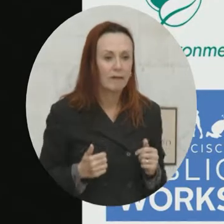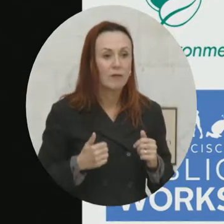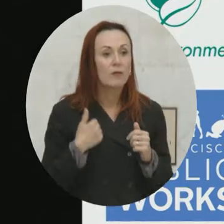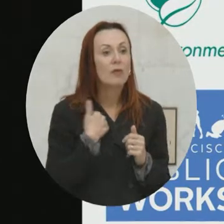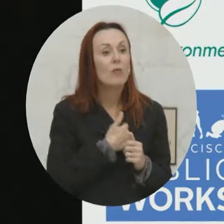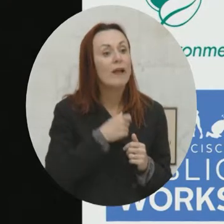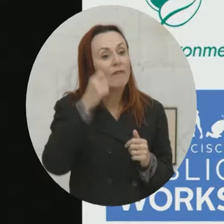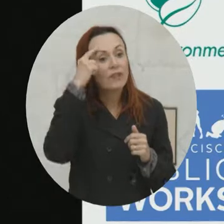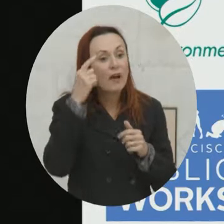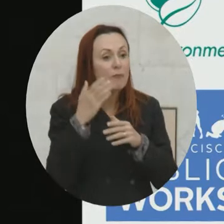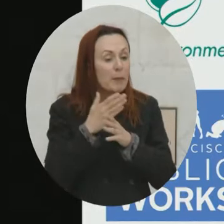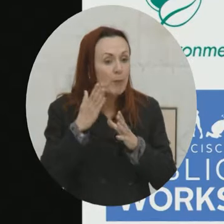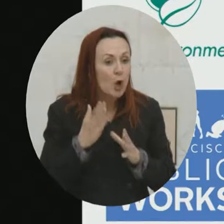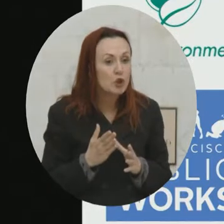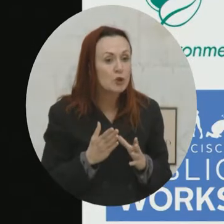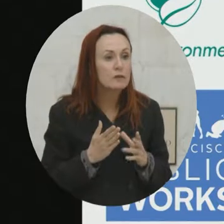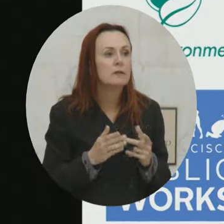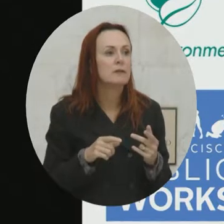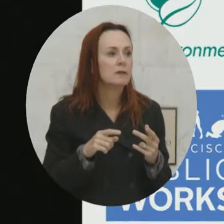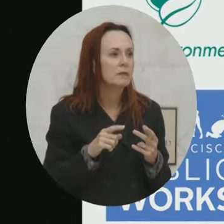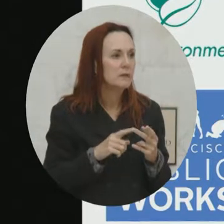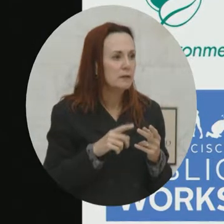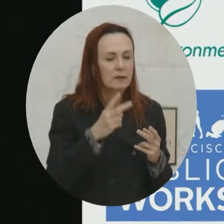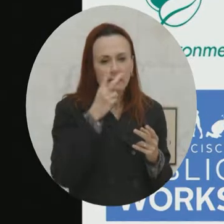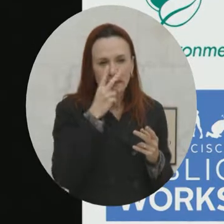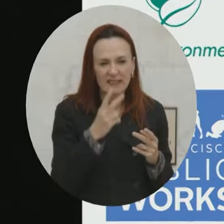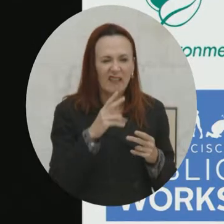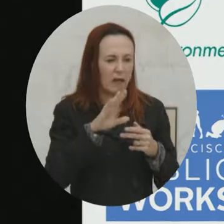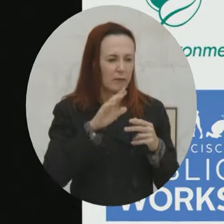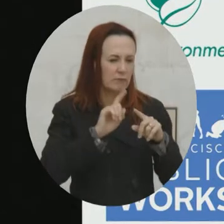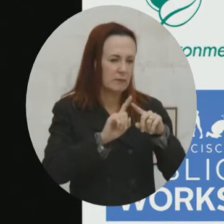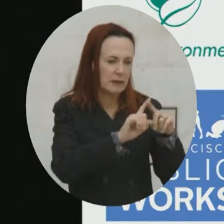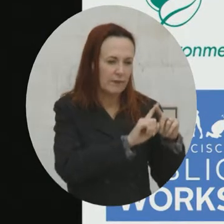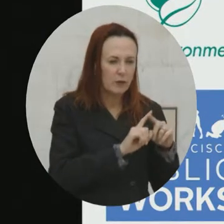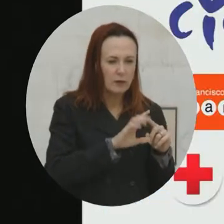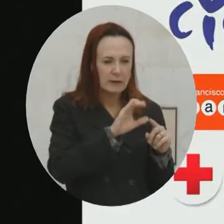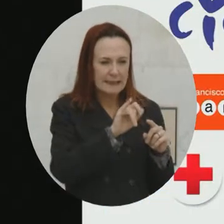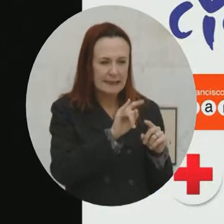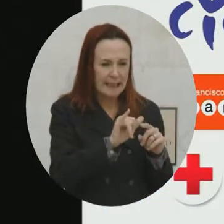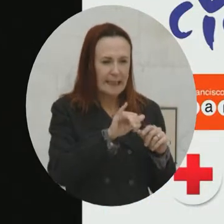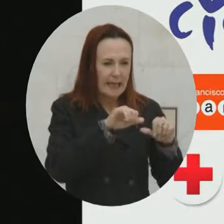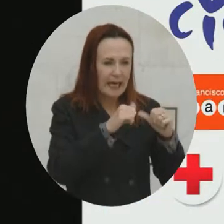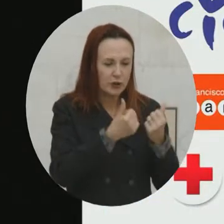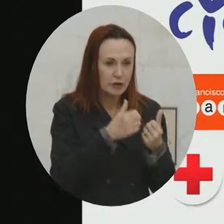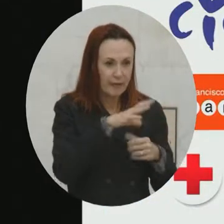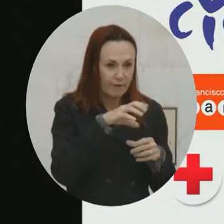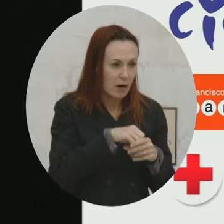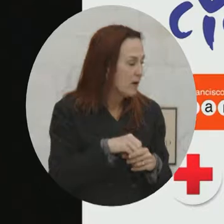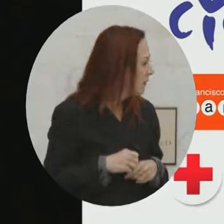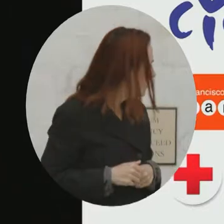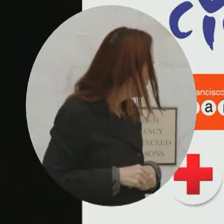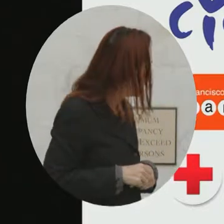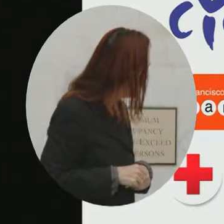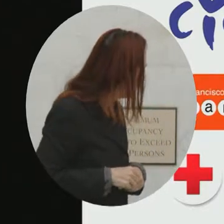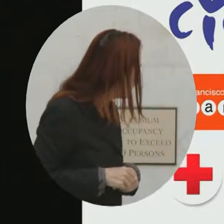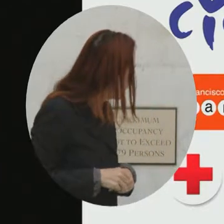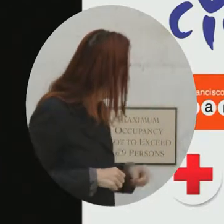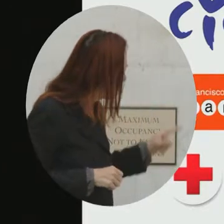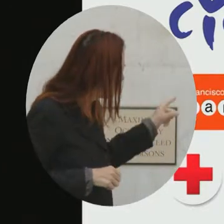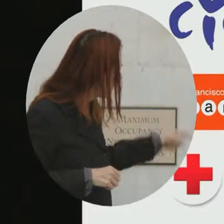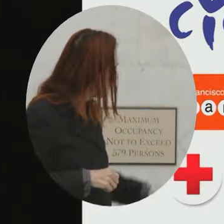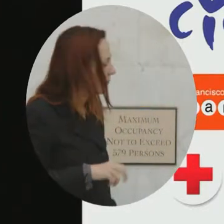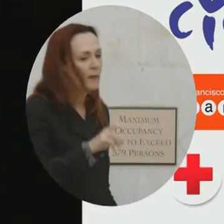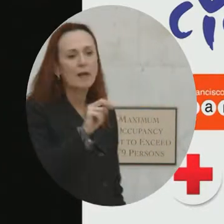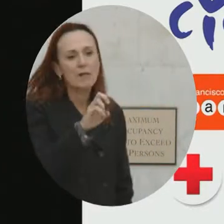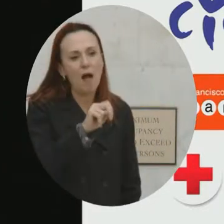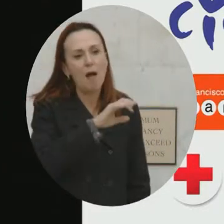our government partners, right? So you see all the amazing city agencies that are partners in this work. We also have an amazing collection of nonprofit